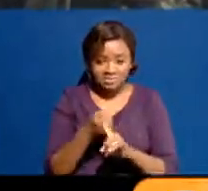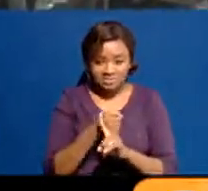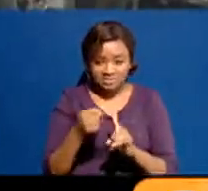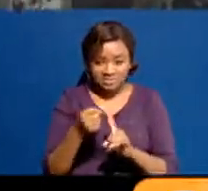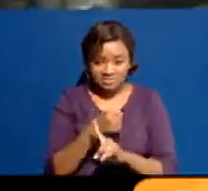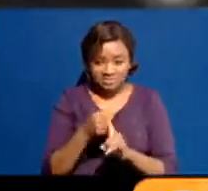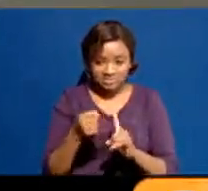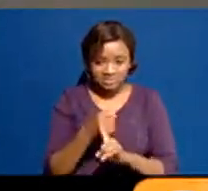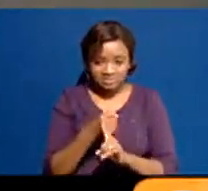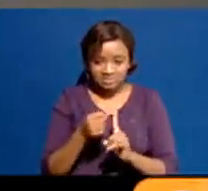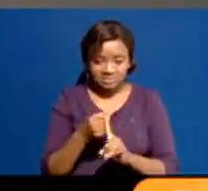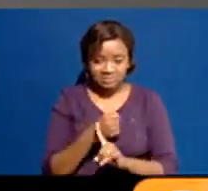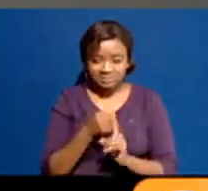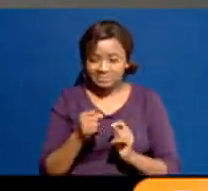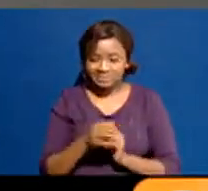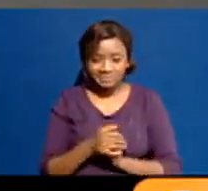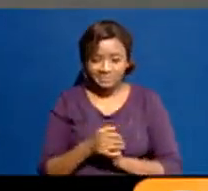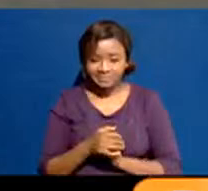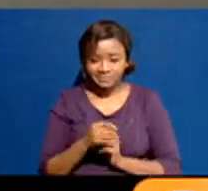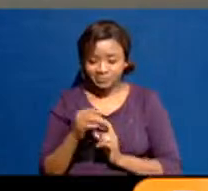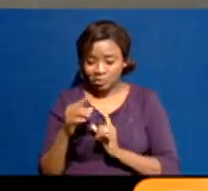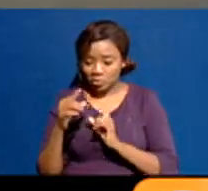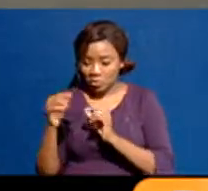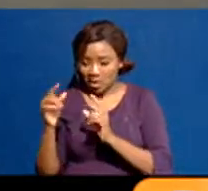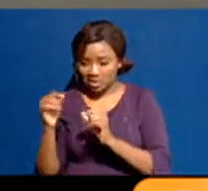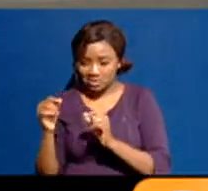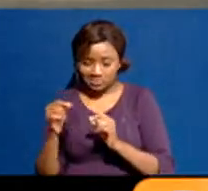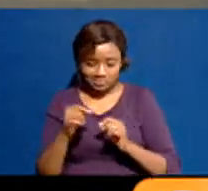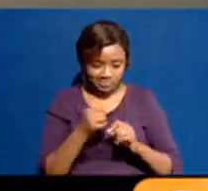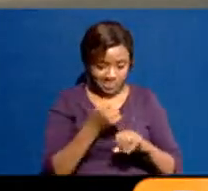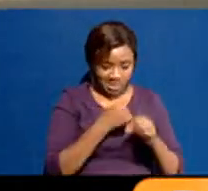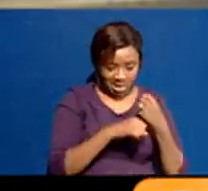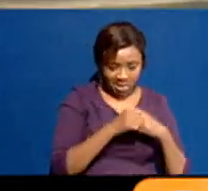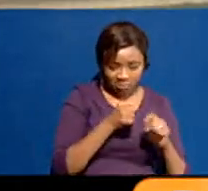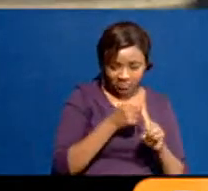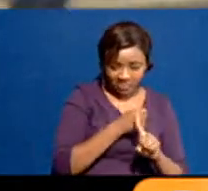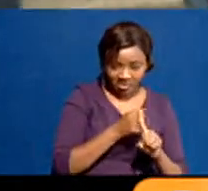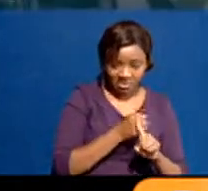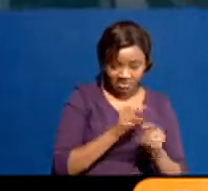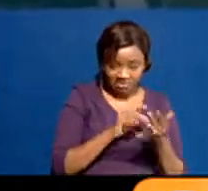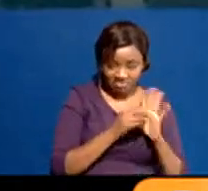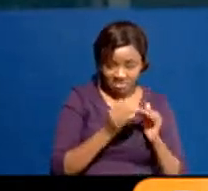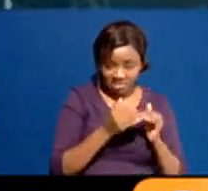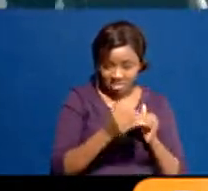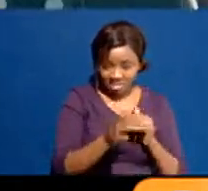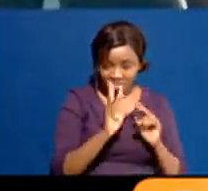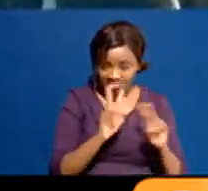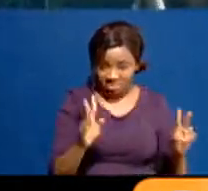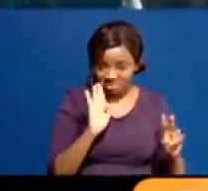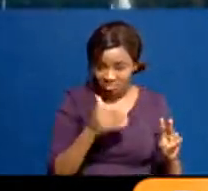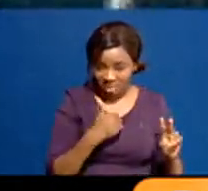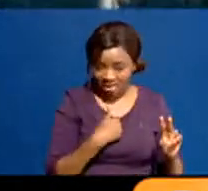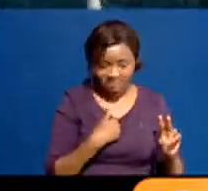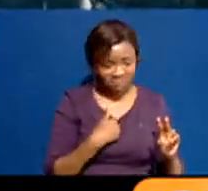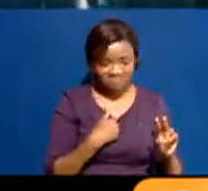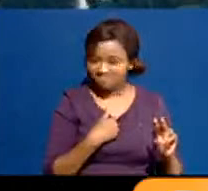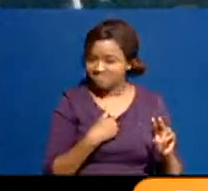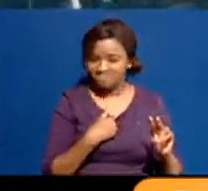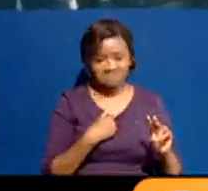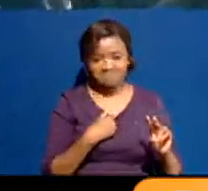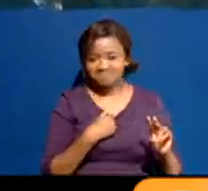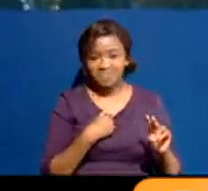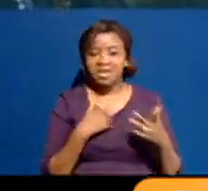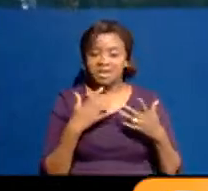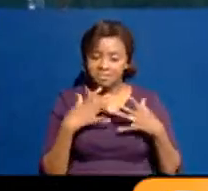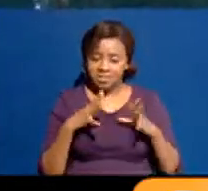be saying one thing and acting in a different way and expect that the country will not burn. The cues are being picked.